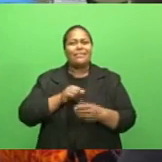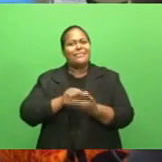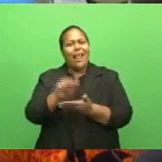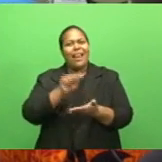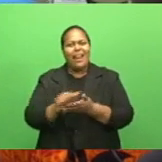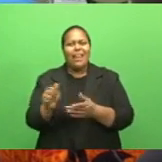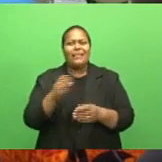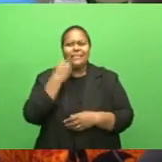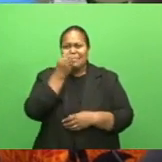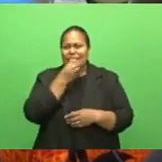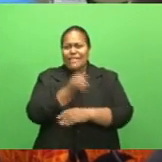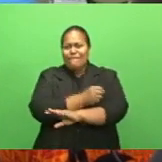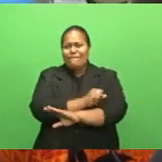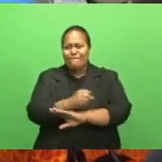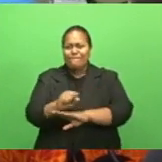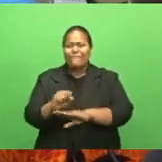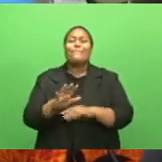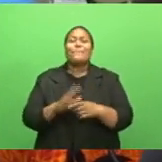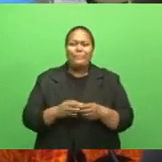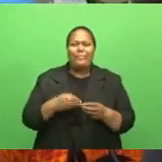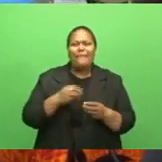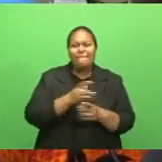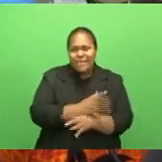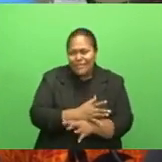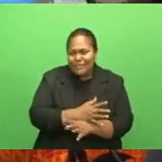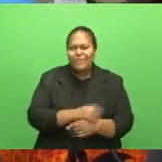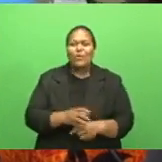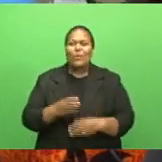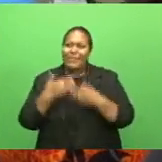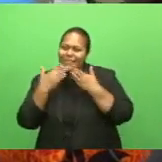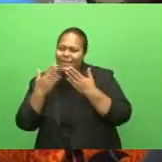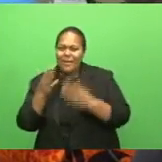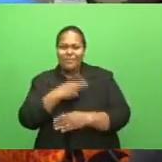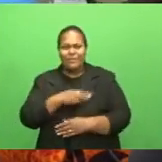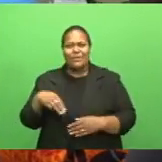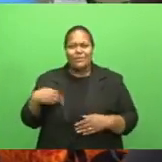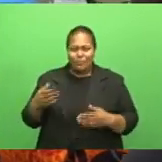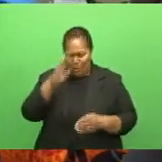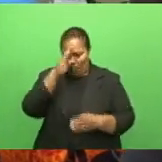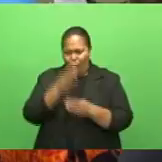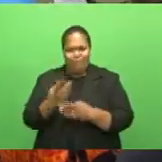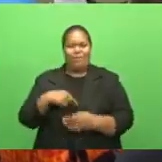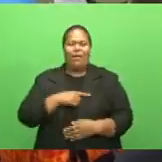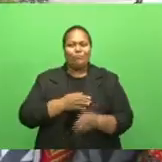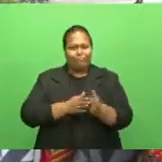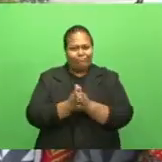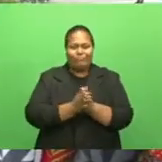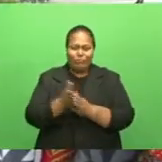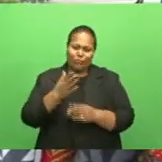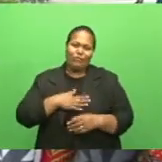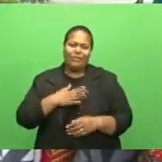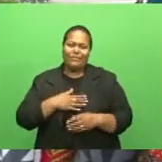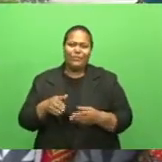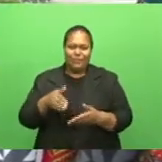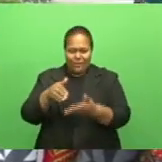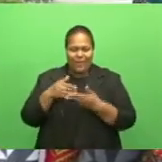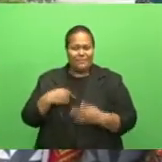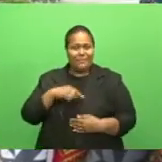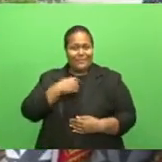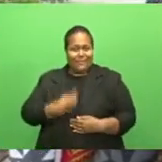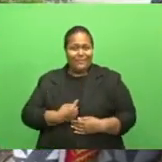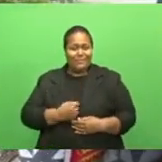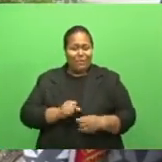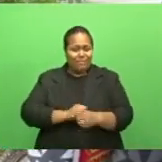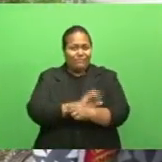opportunity presented by the ministry, which has given us hope fighting back against the impact of COVID-19. Civil servant